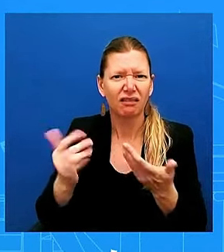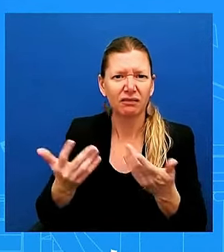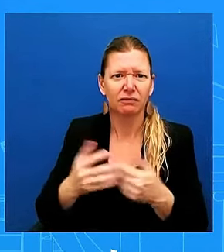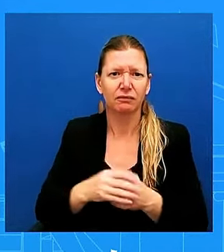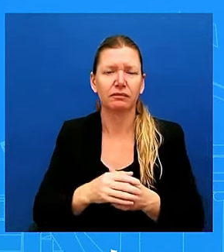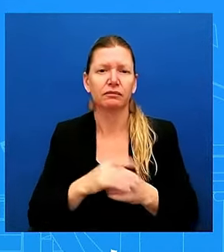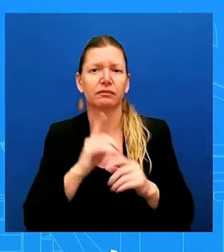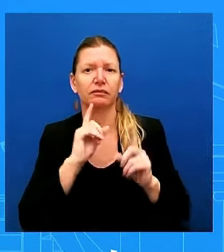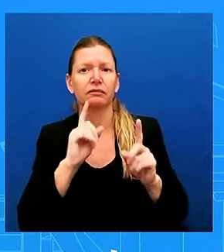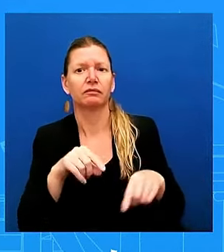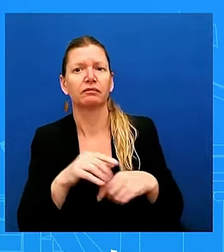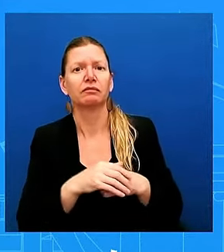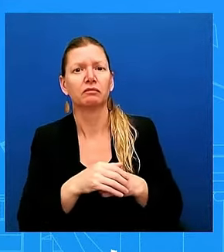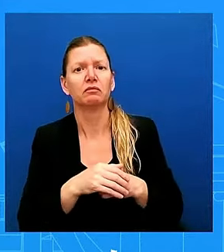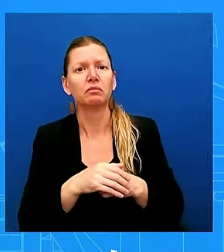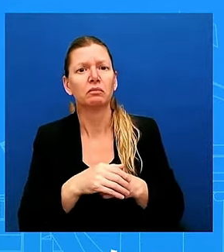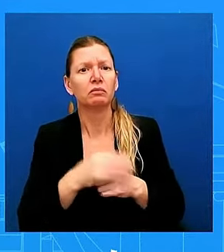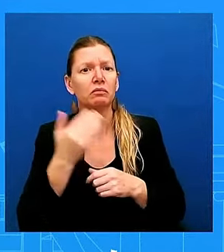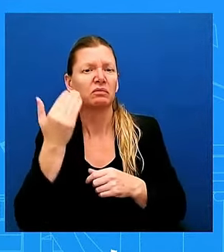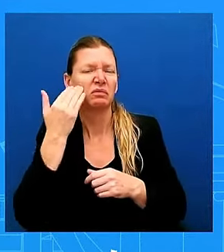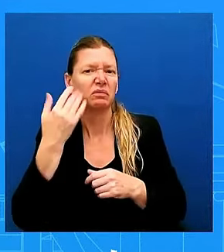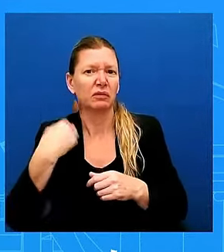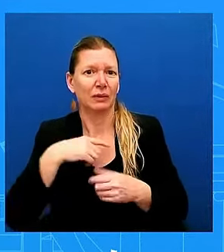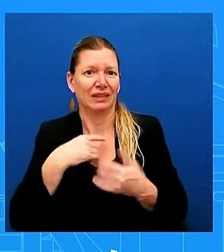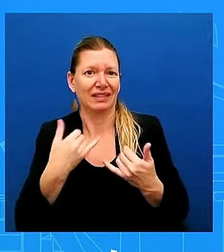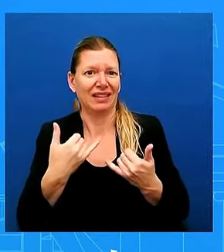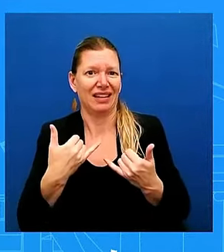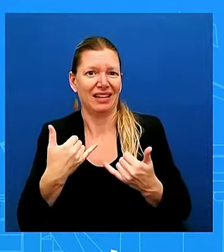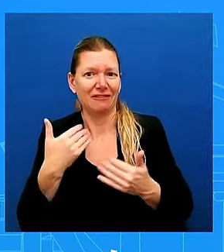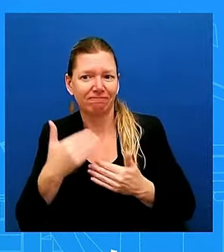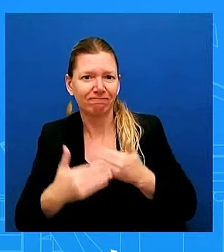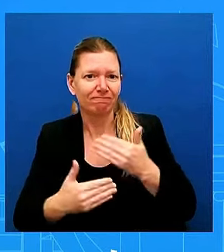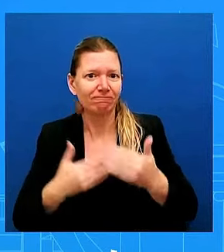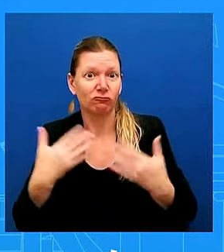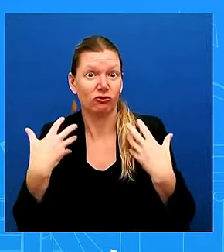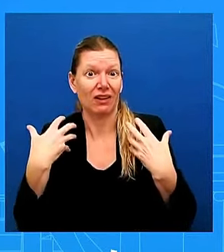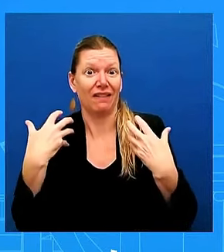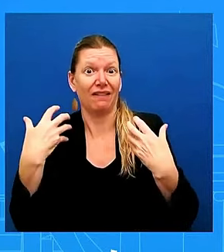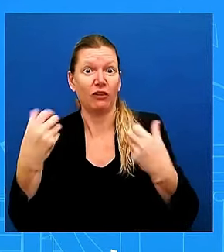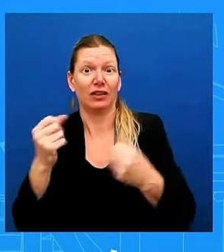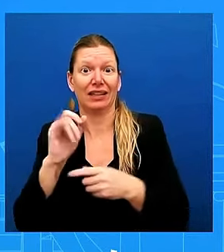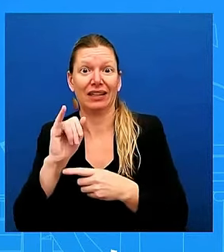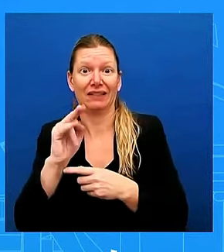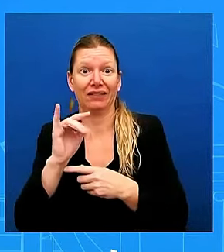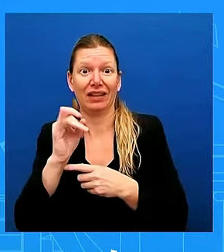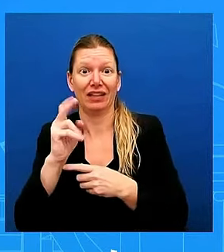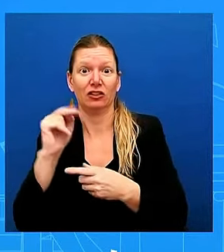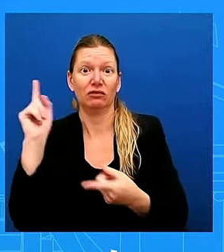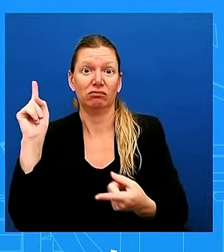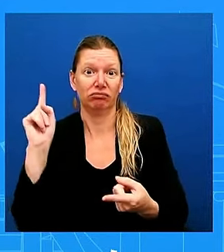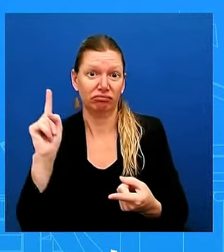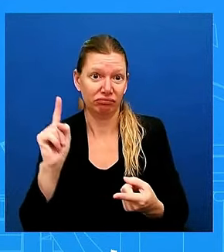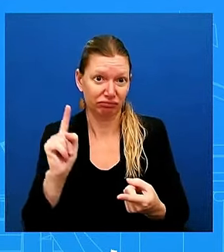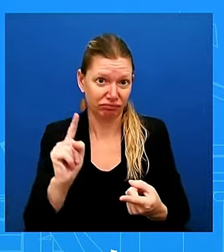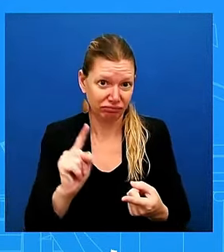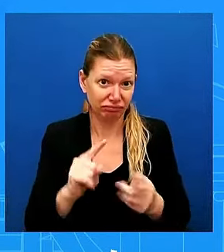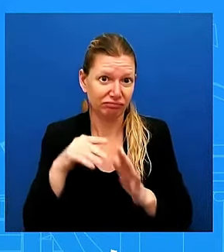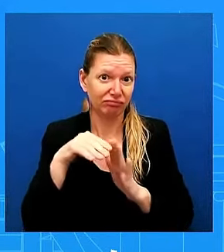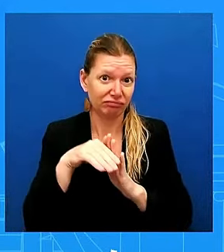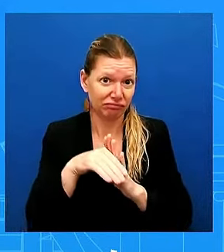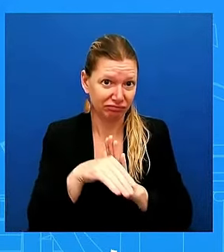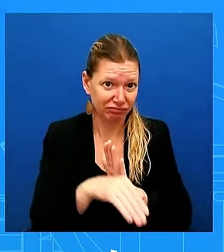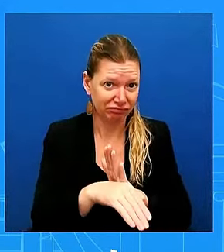of the recovery where inflation is back down, and that's really what is going to determine whether interest rates continue to fall. And